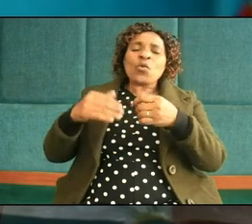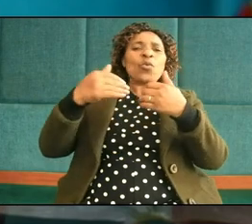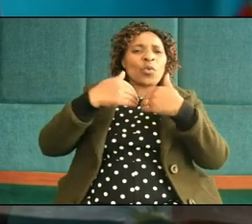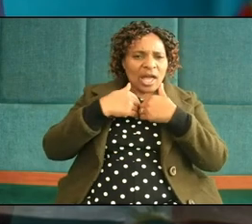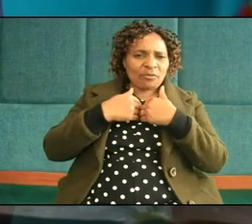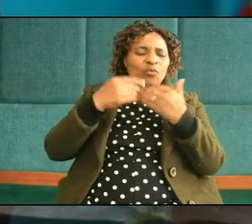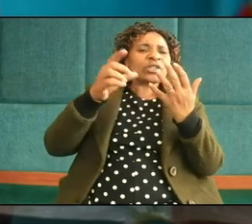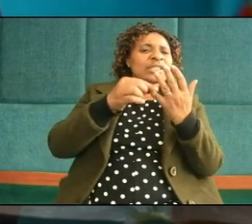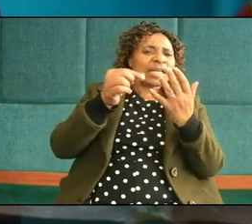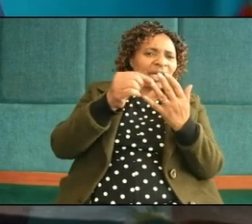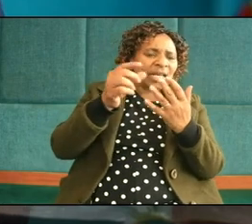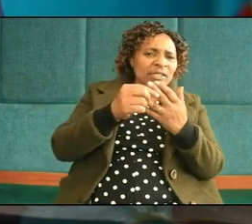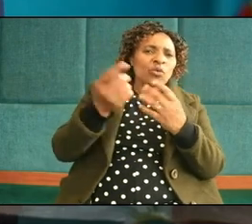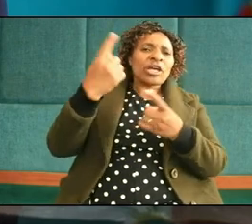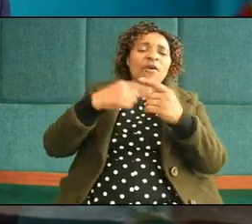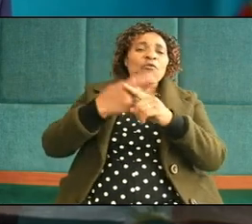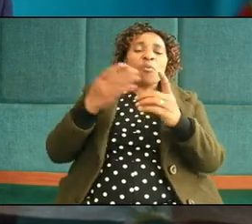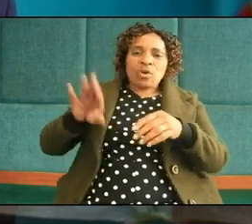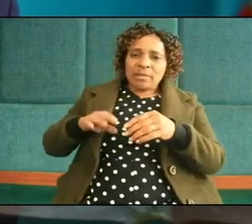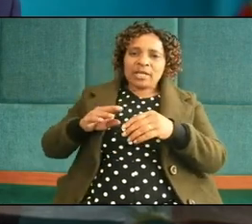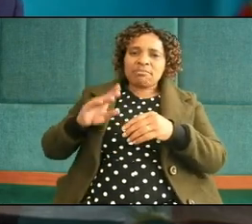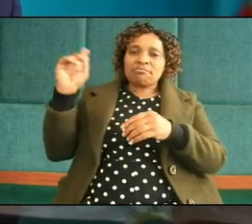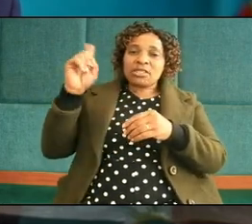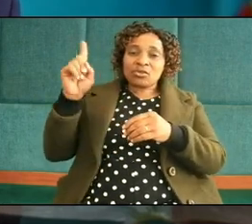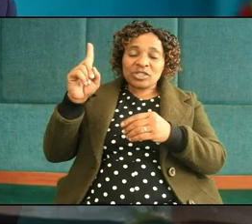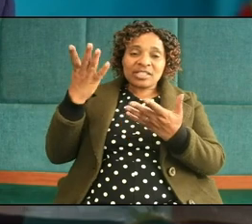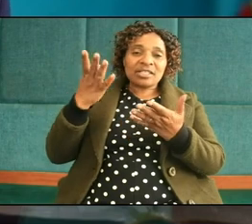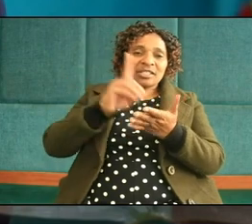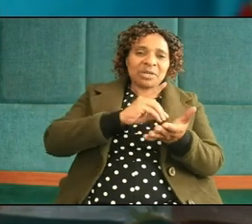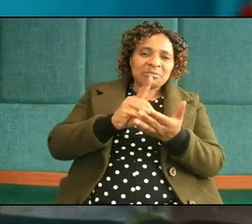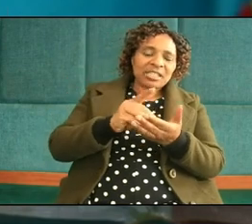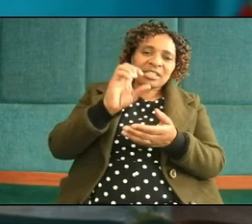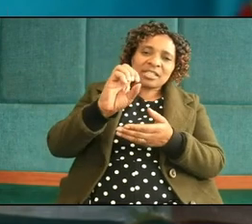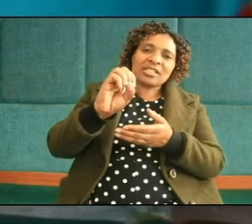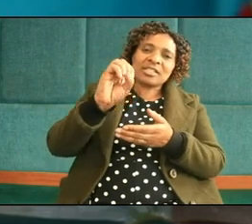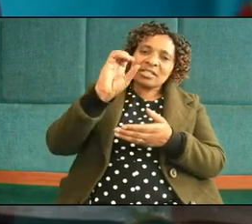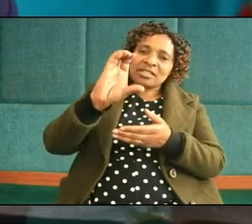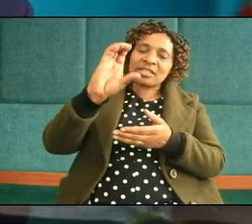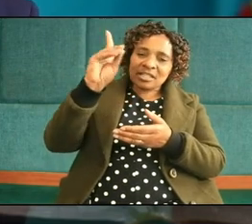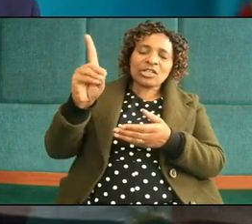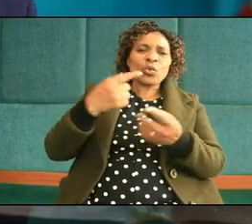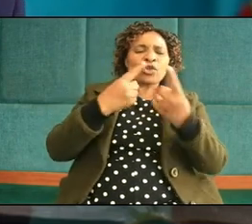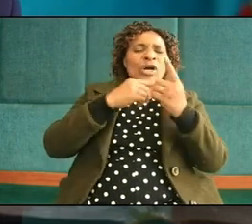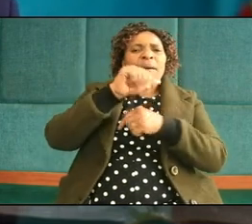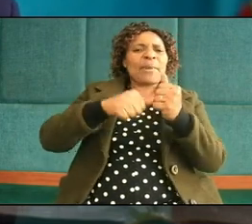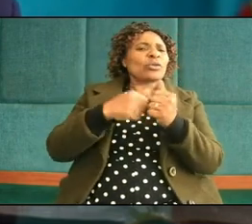we select it comes from women ministry department ECD where we talk about issues